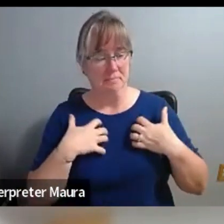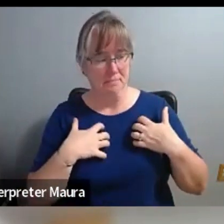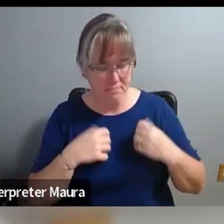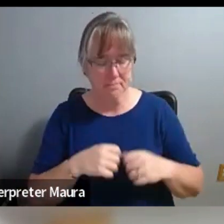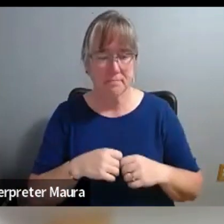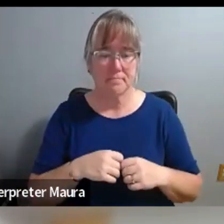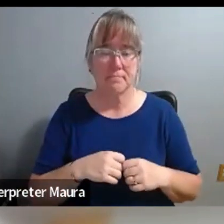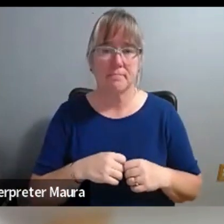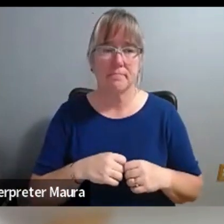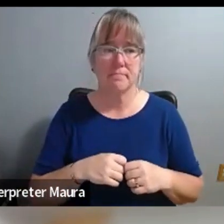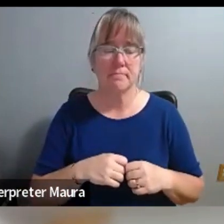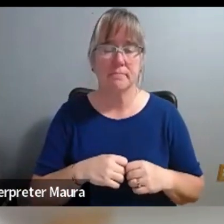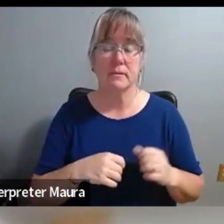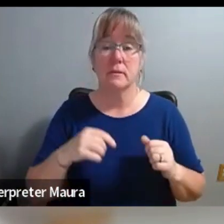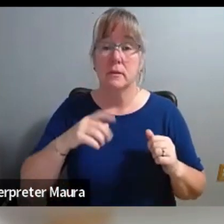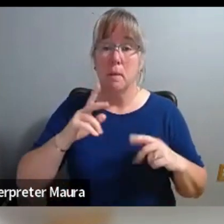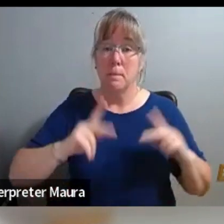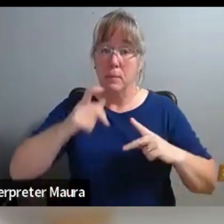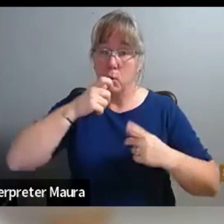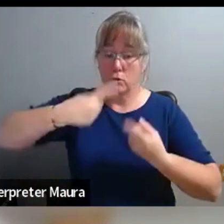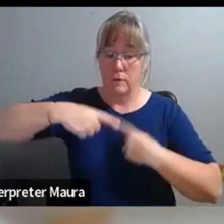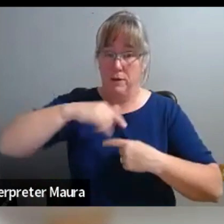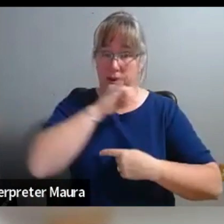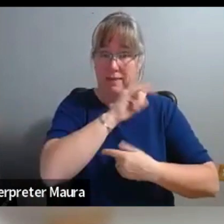who were around at the time,